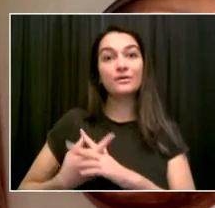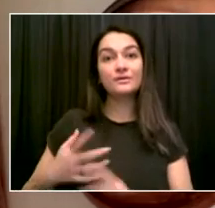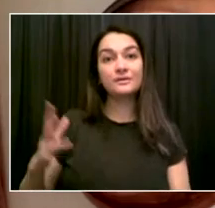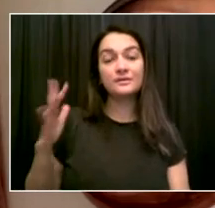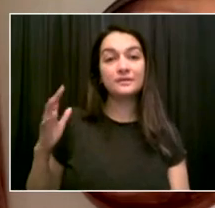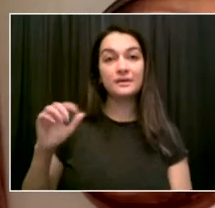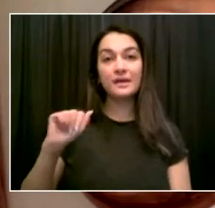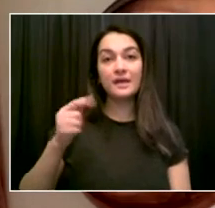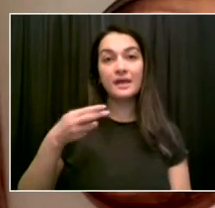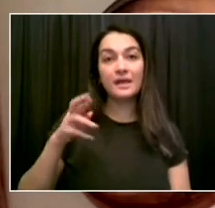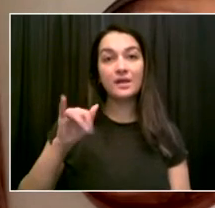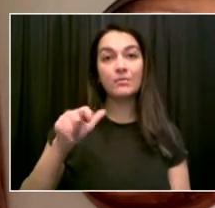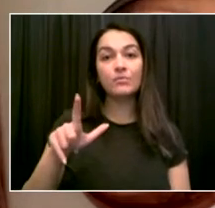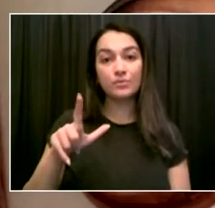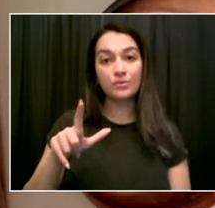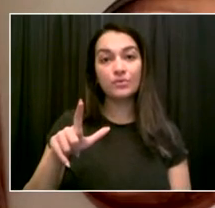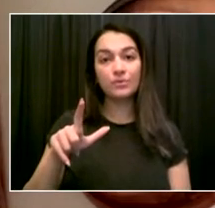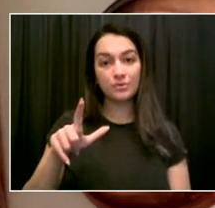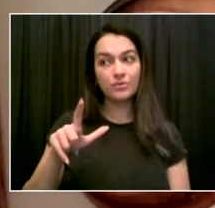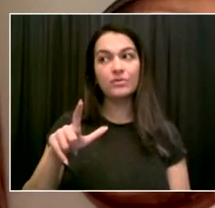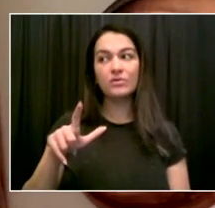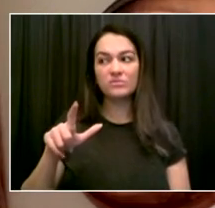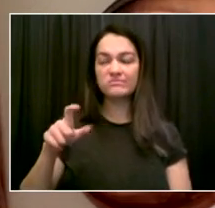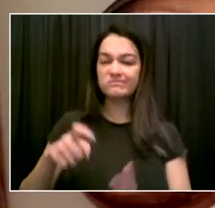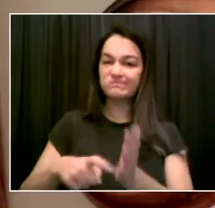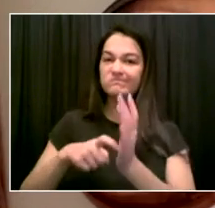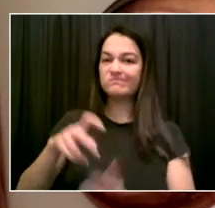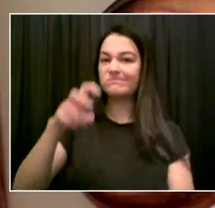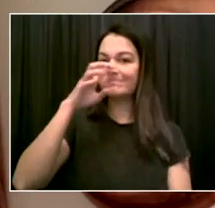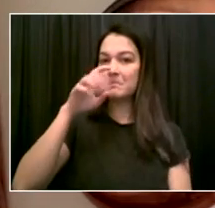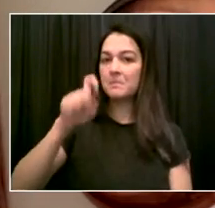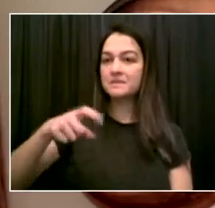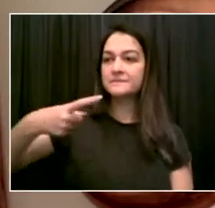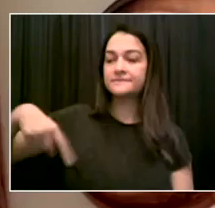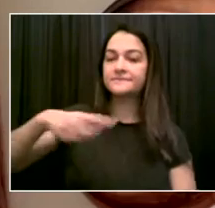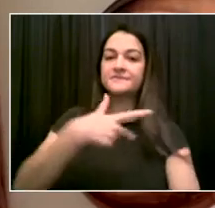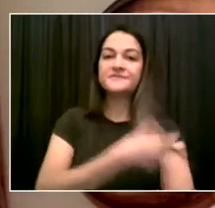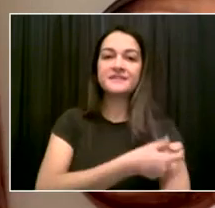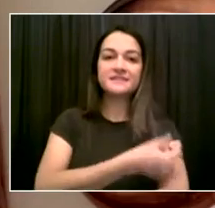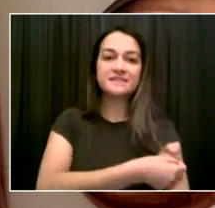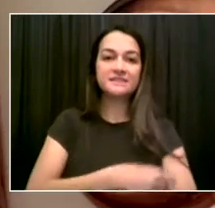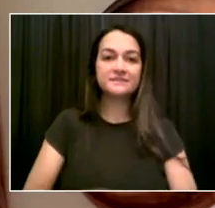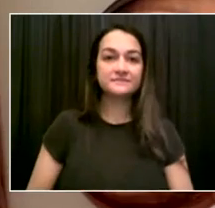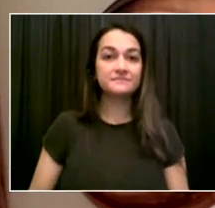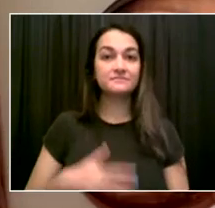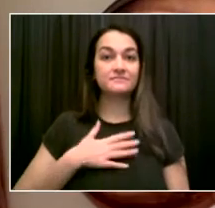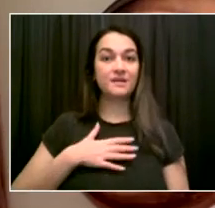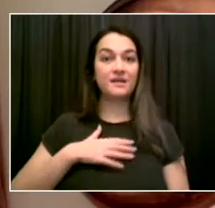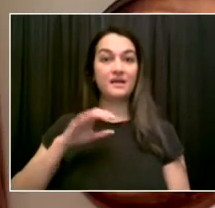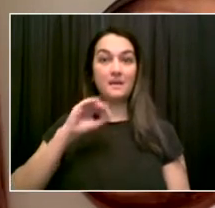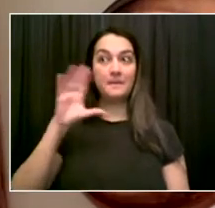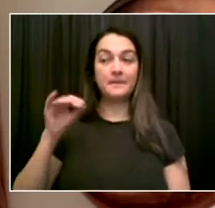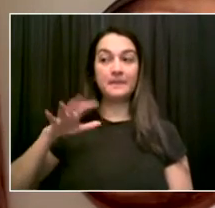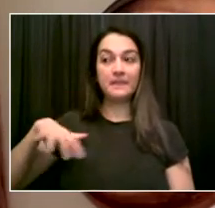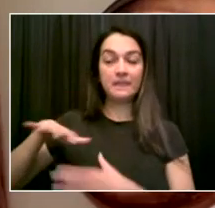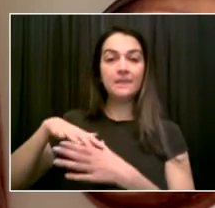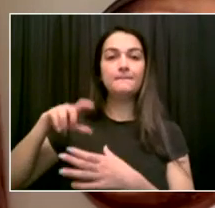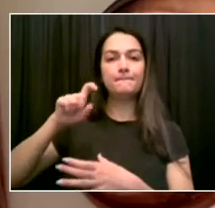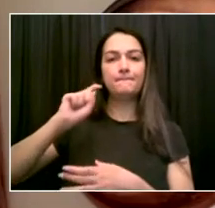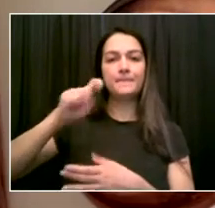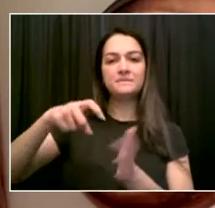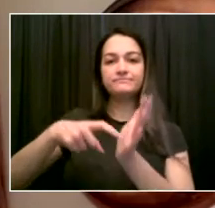a very lonely place, so we are thrilled to have the support and the company of other